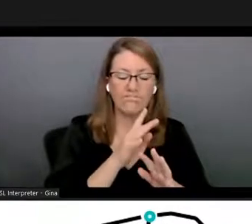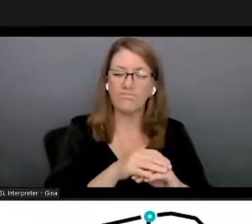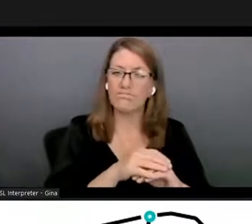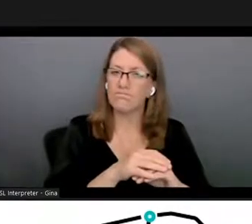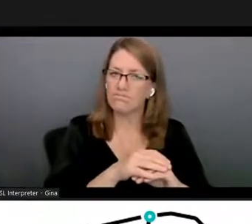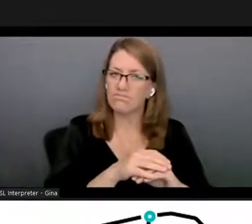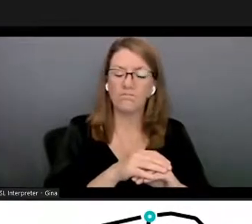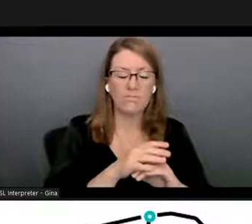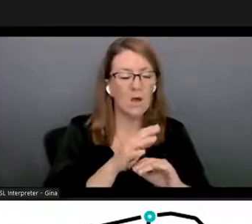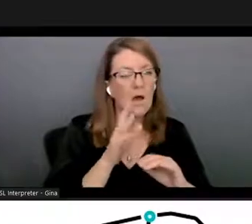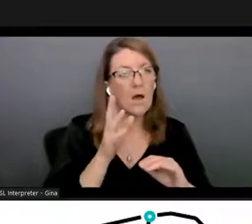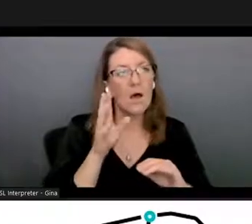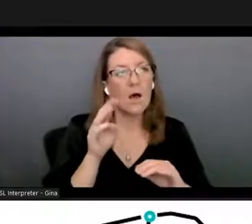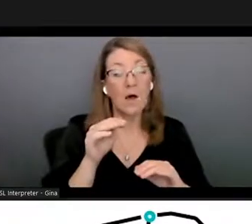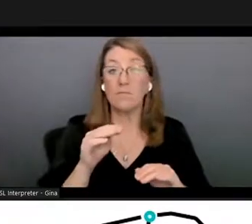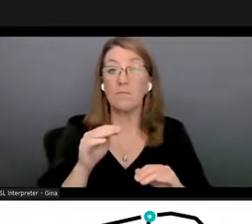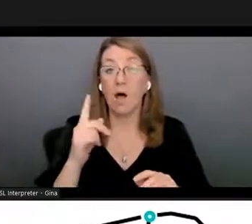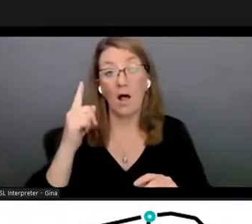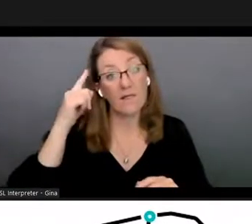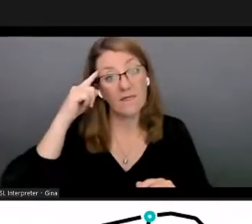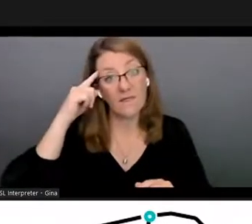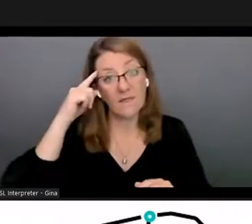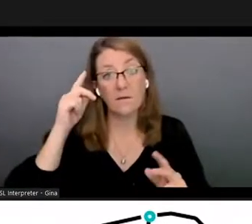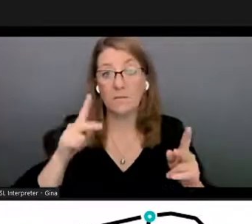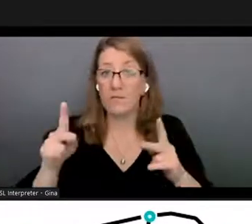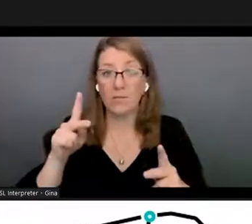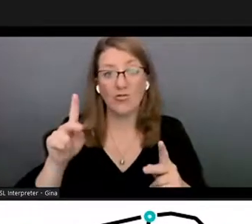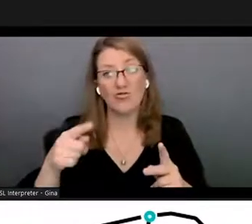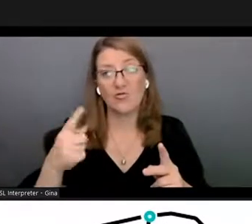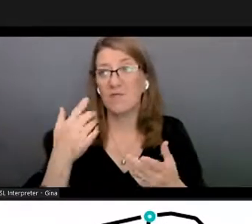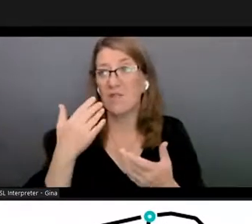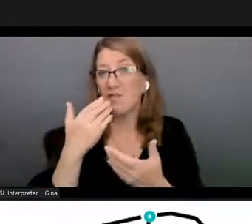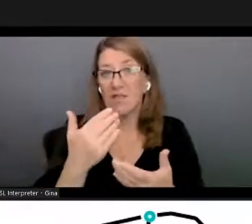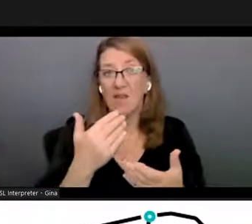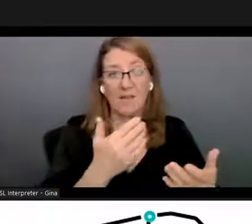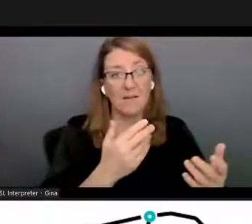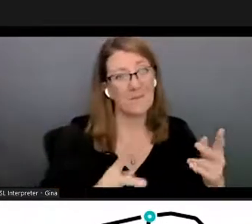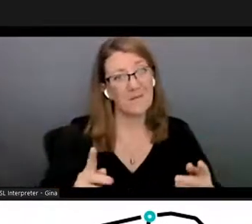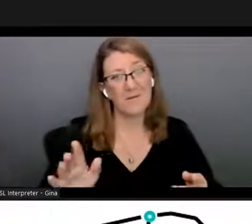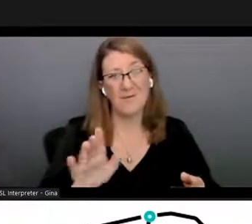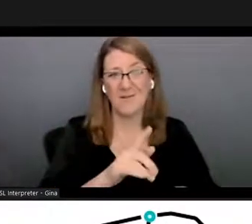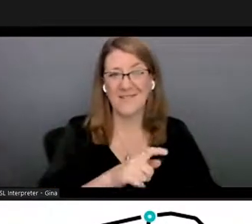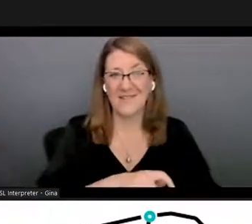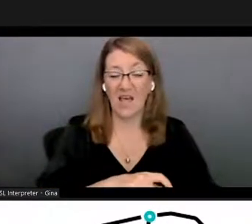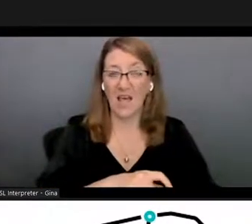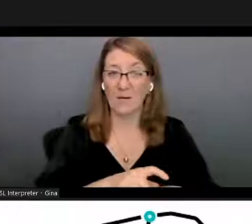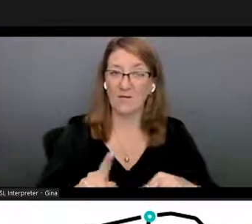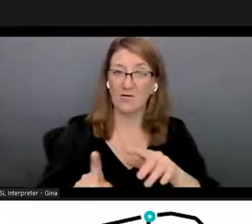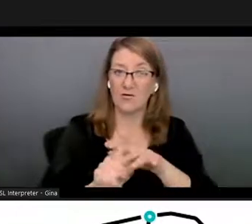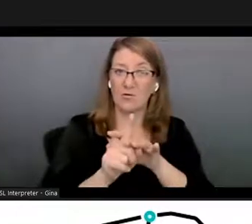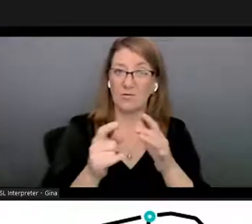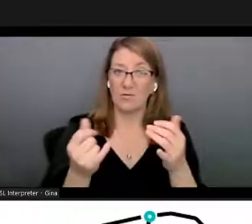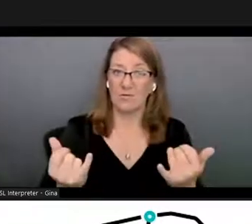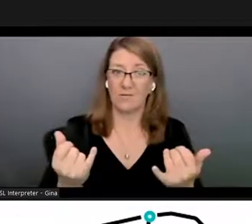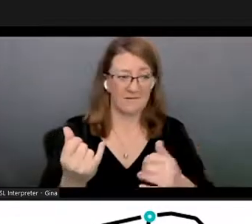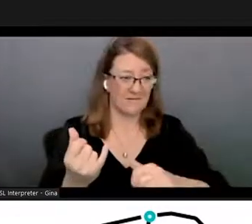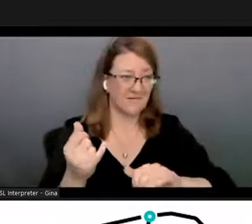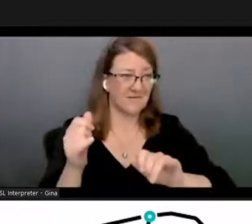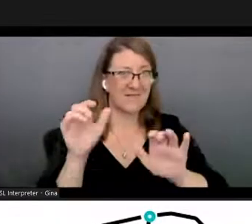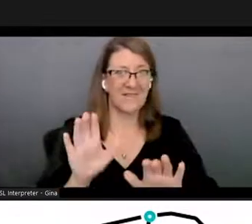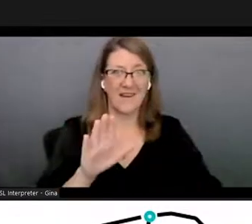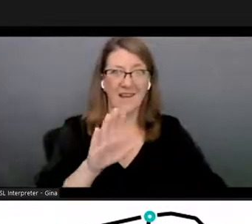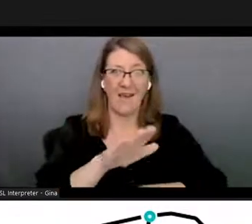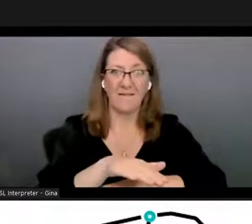i think that people just thanking people to for their time for showing up uh this sunday afternoon um to